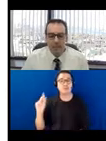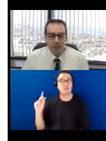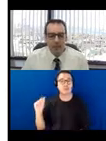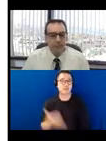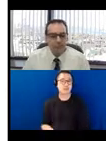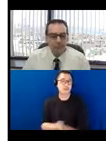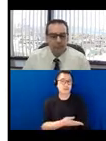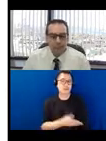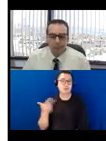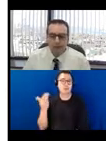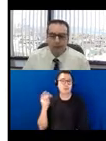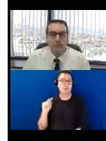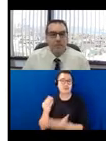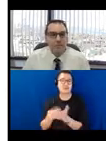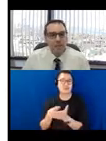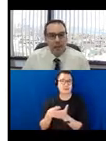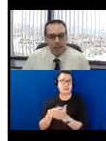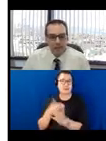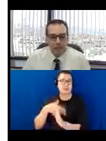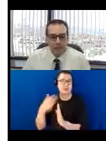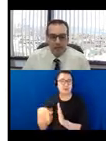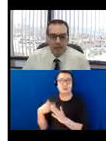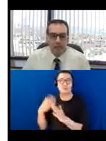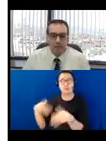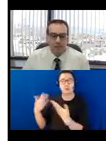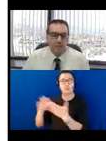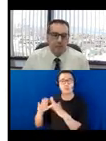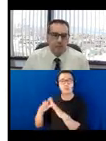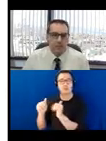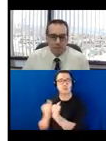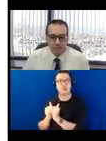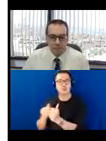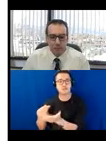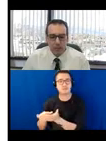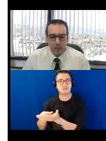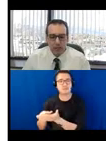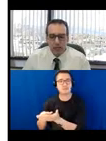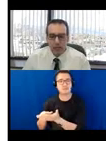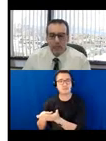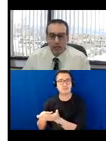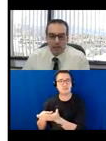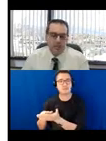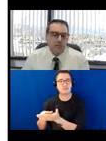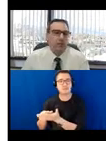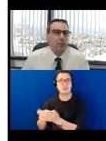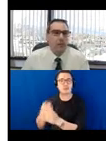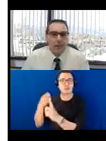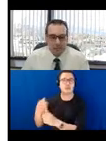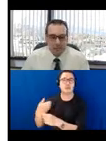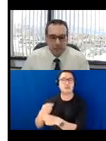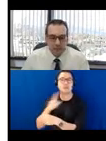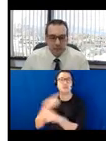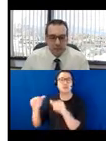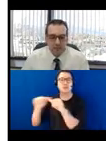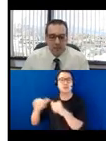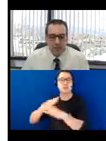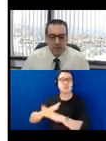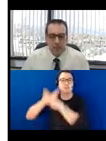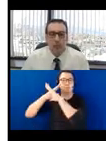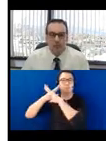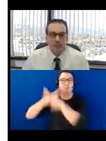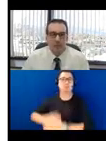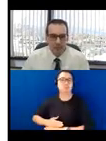grant program that provides municipalities with financial resources to remove architectural and communication barriers